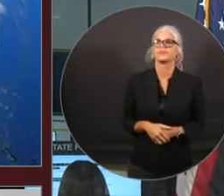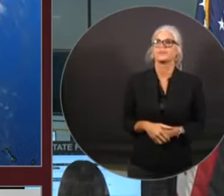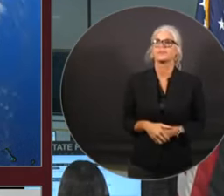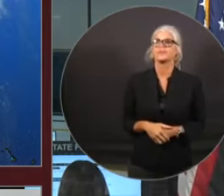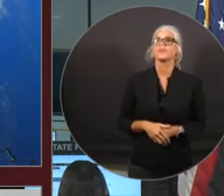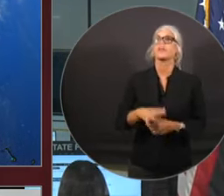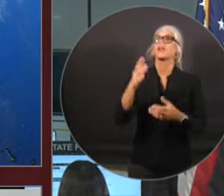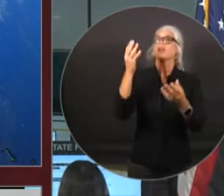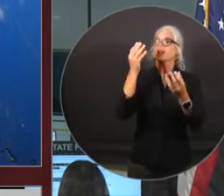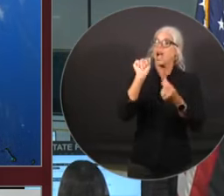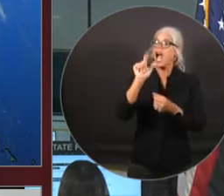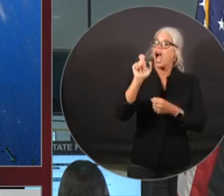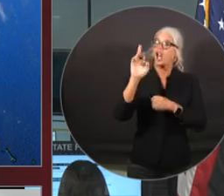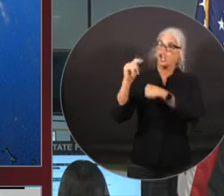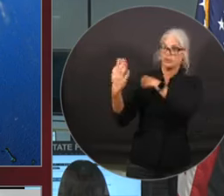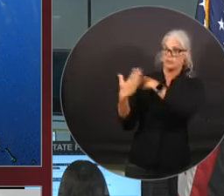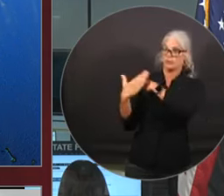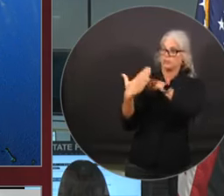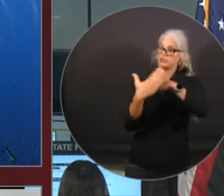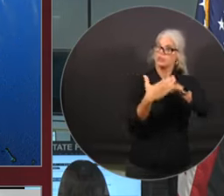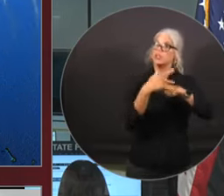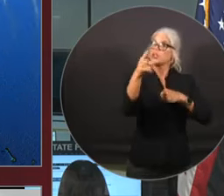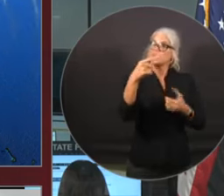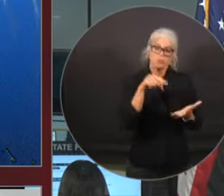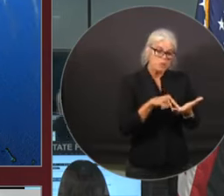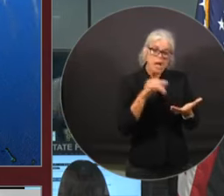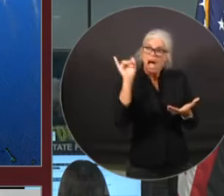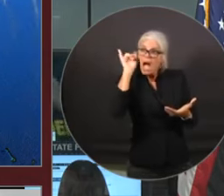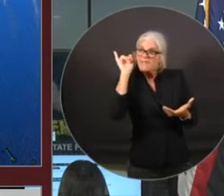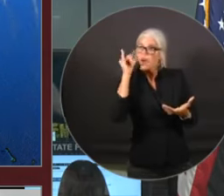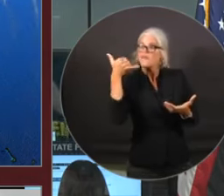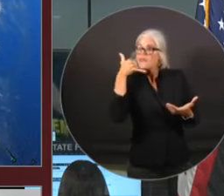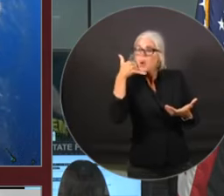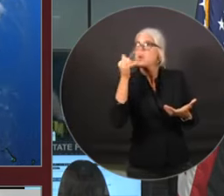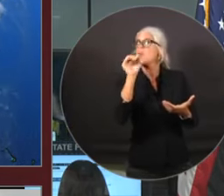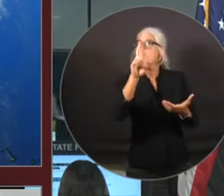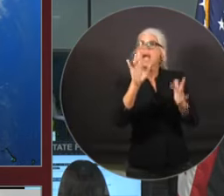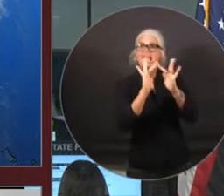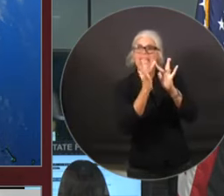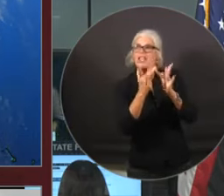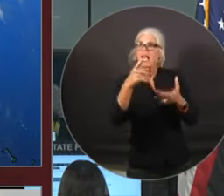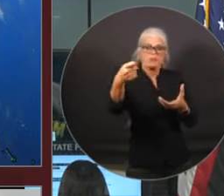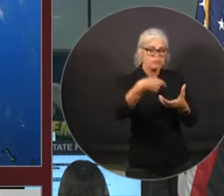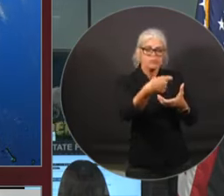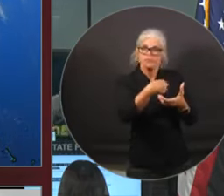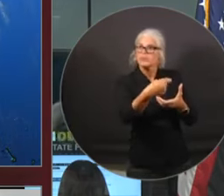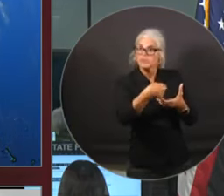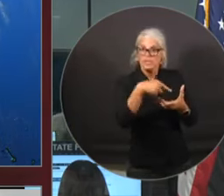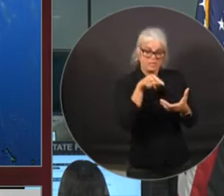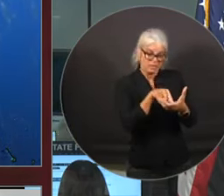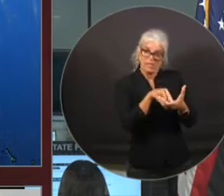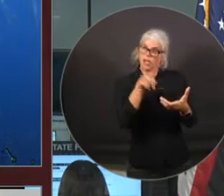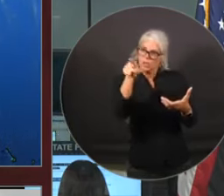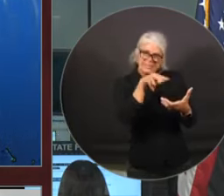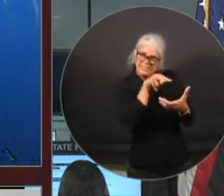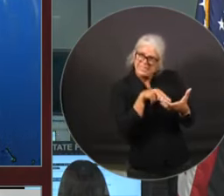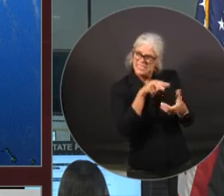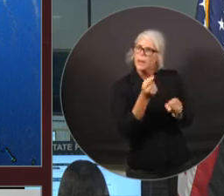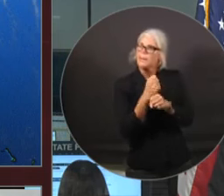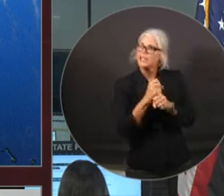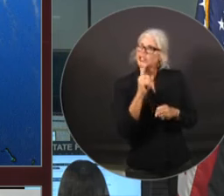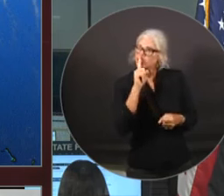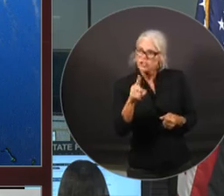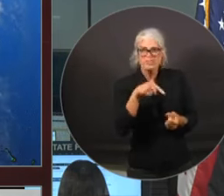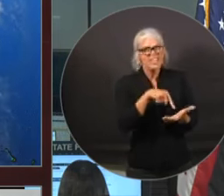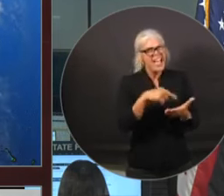when you receive them. Listen to your emergency management officials at your local level. They're going to have information specific